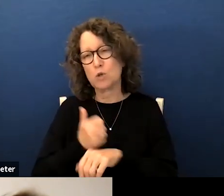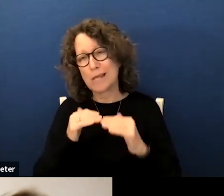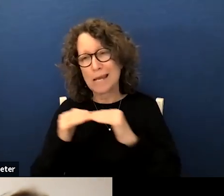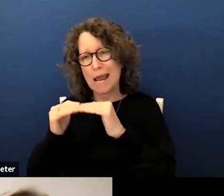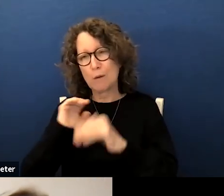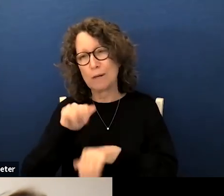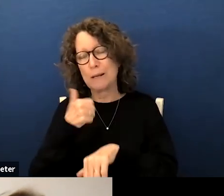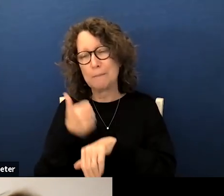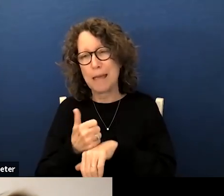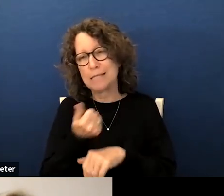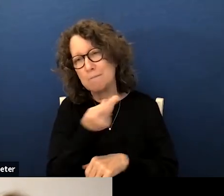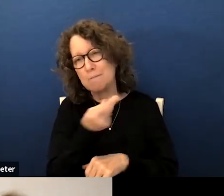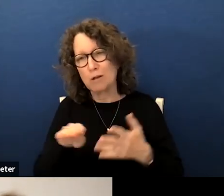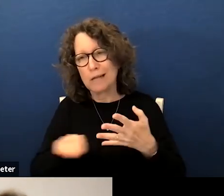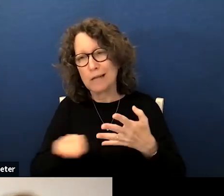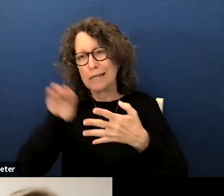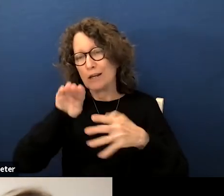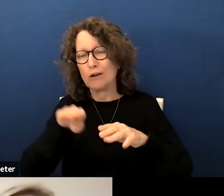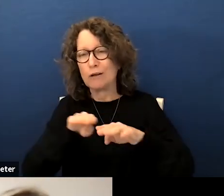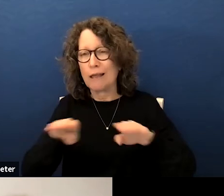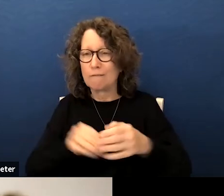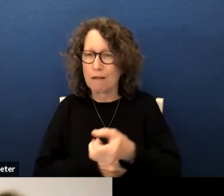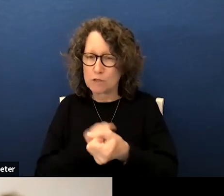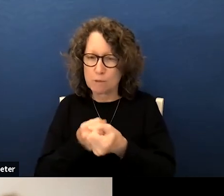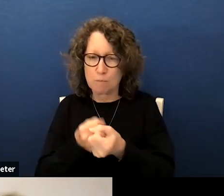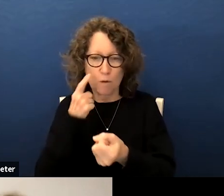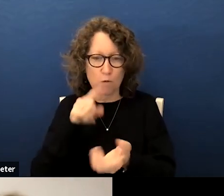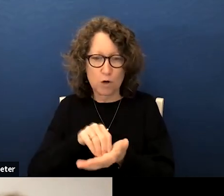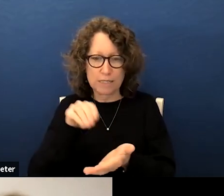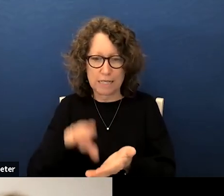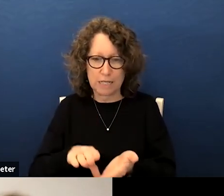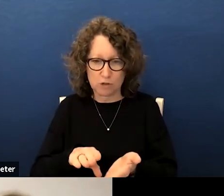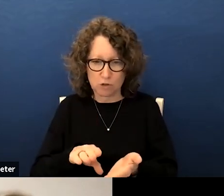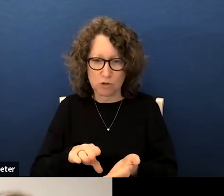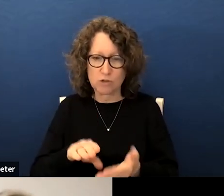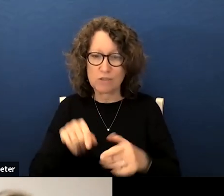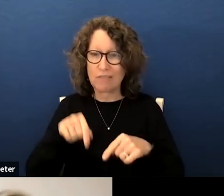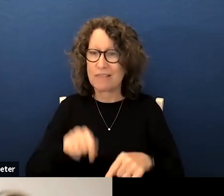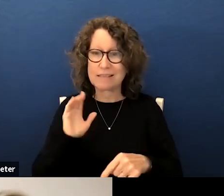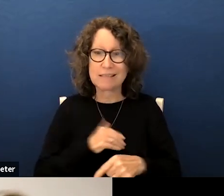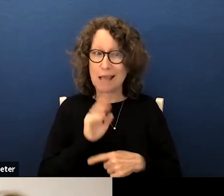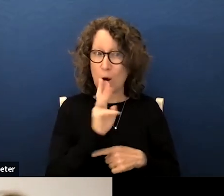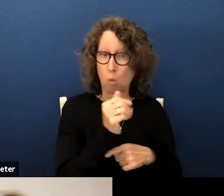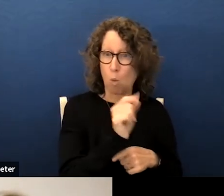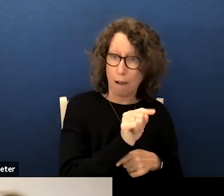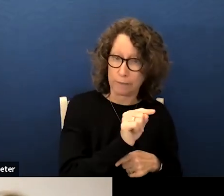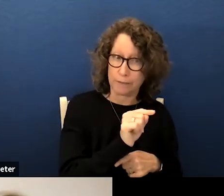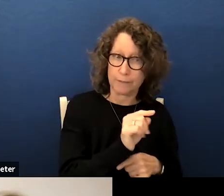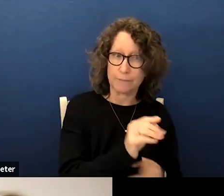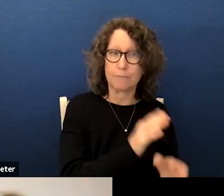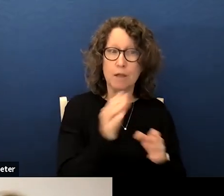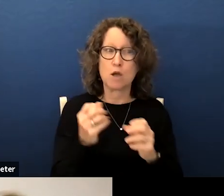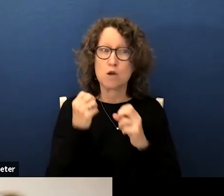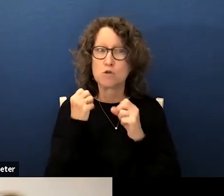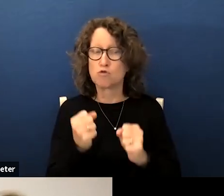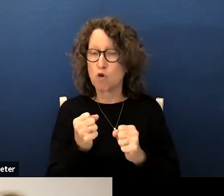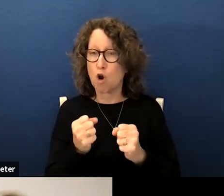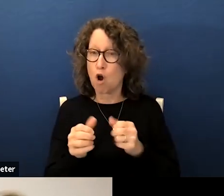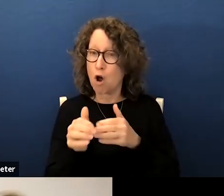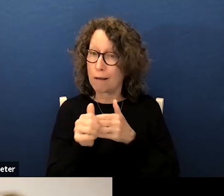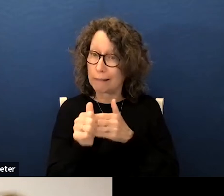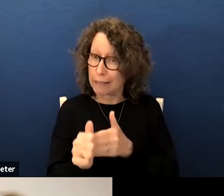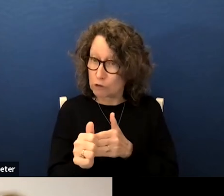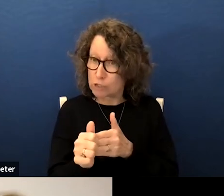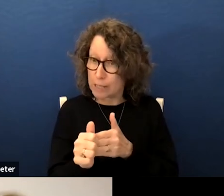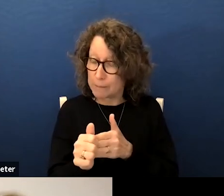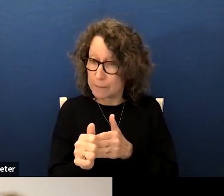multi-tiered system of support that features first and this is our what strong administrative leadership